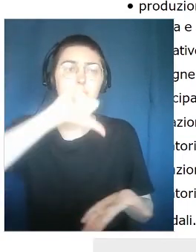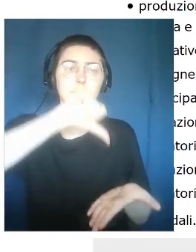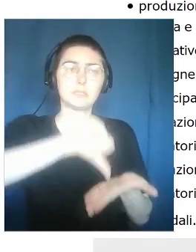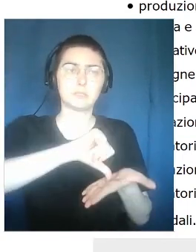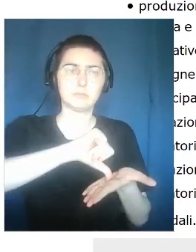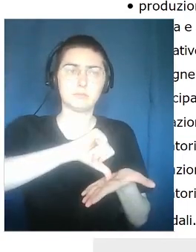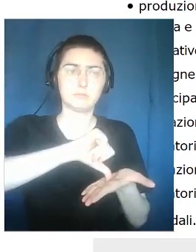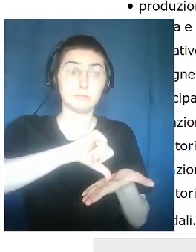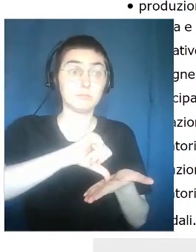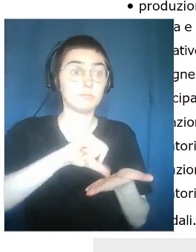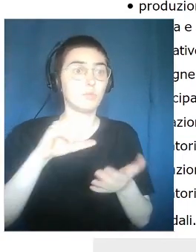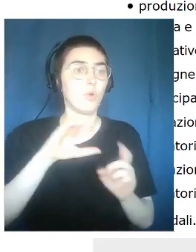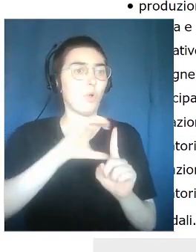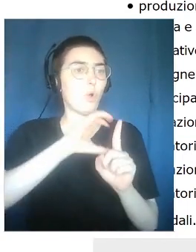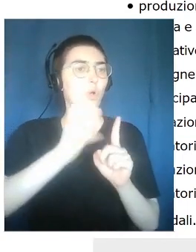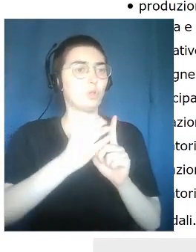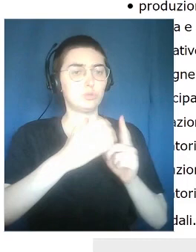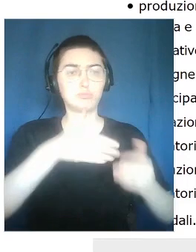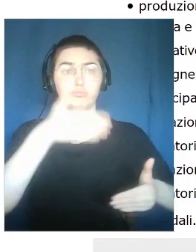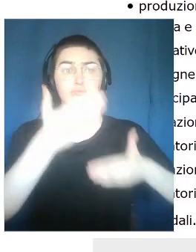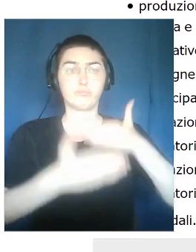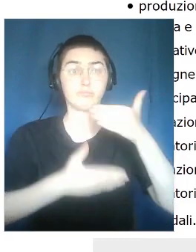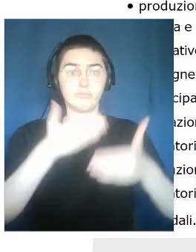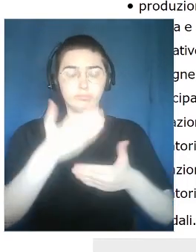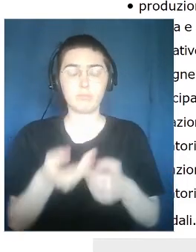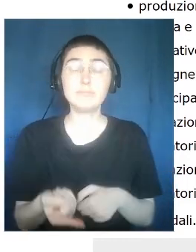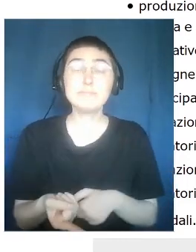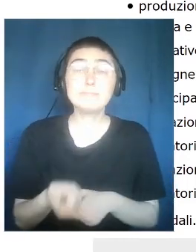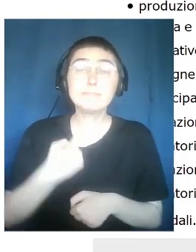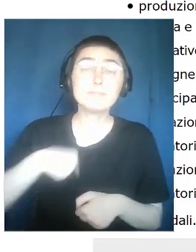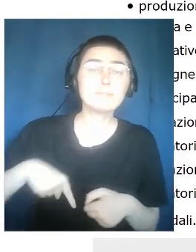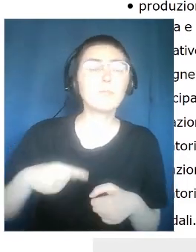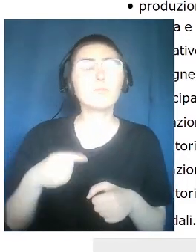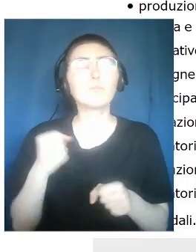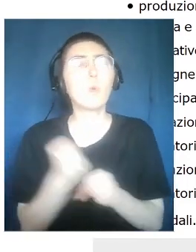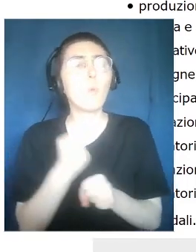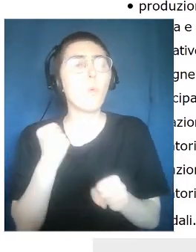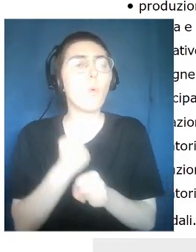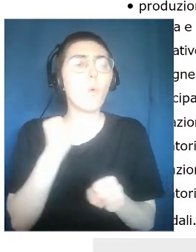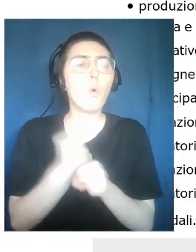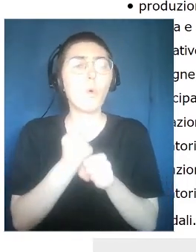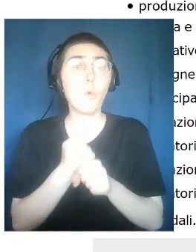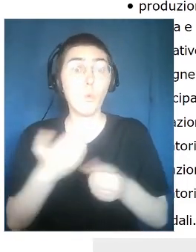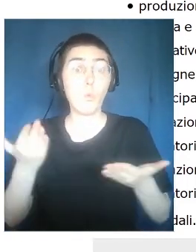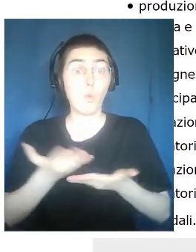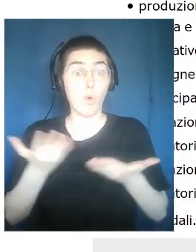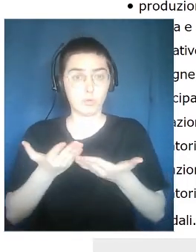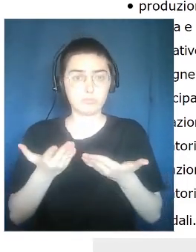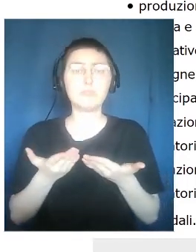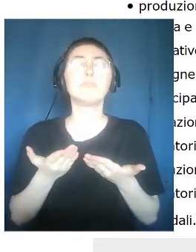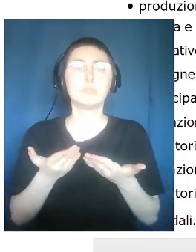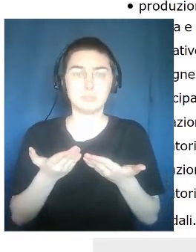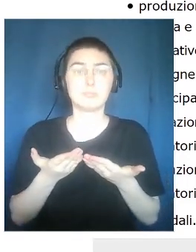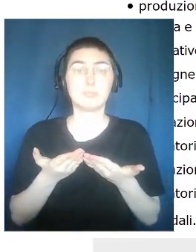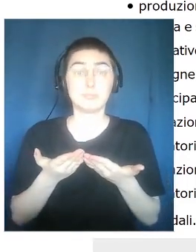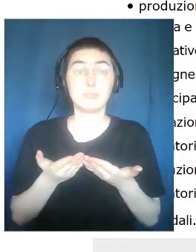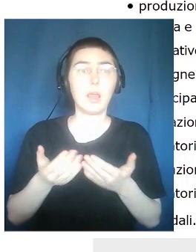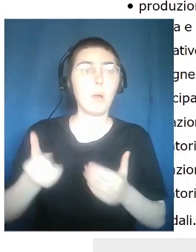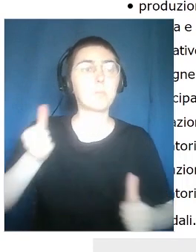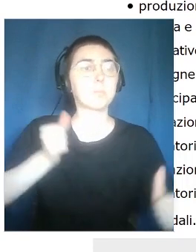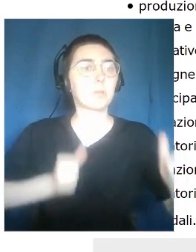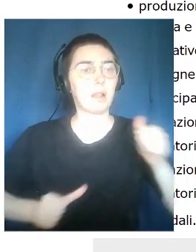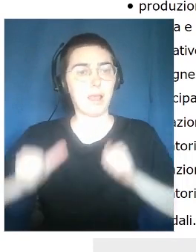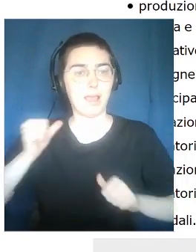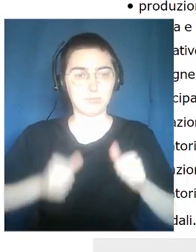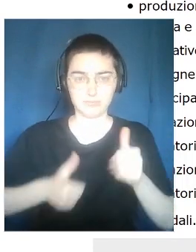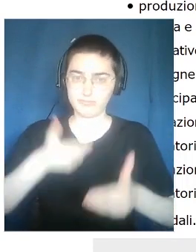As far as our activities are concerned, I try to describe the international production